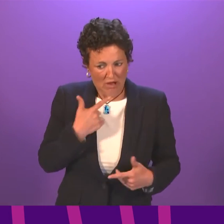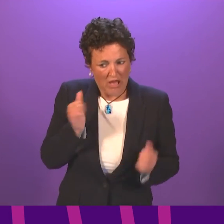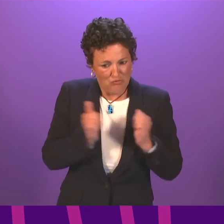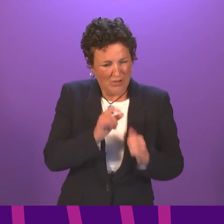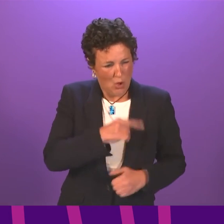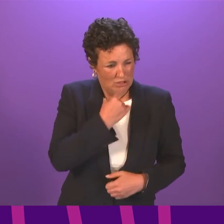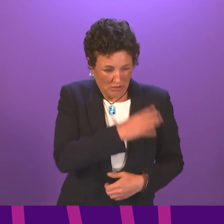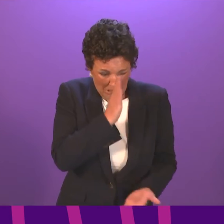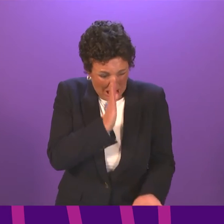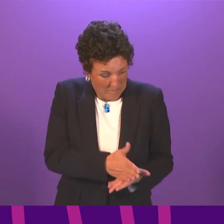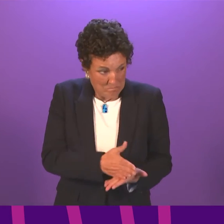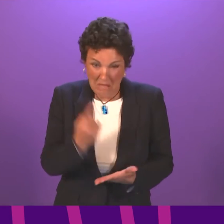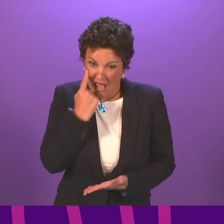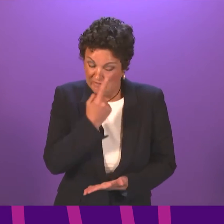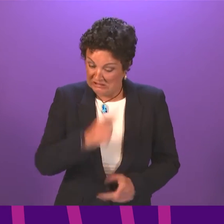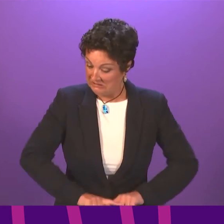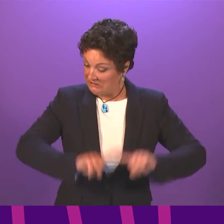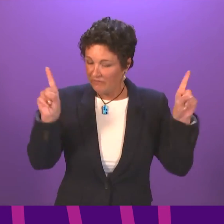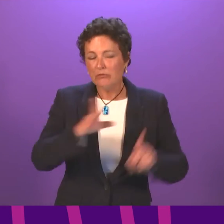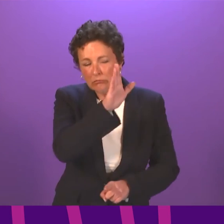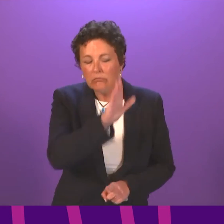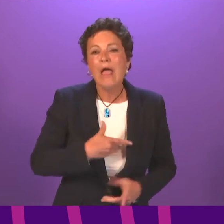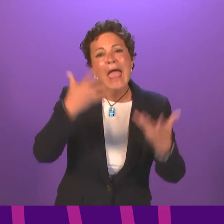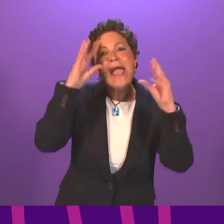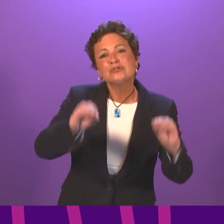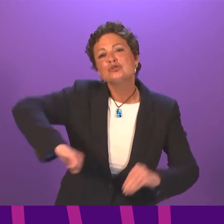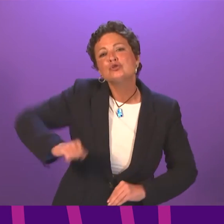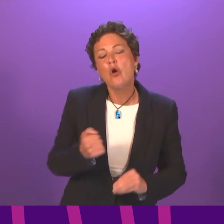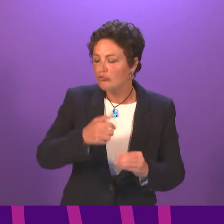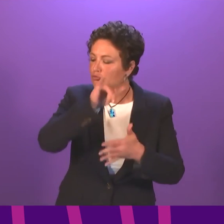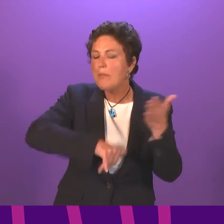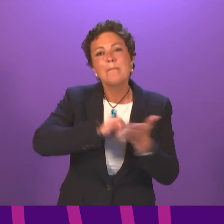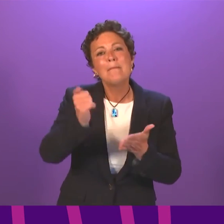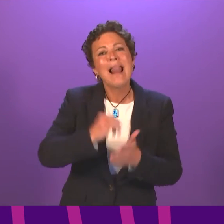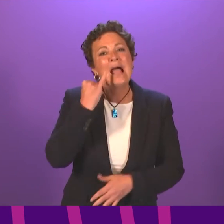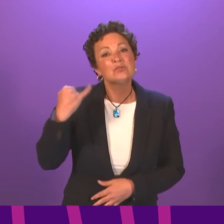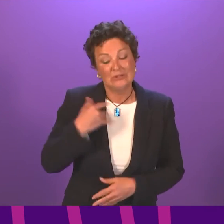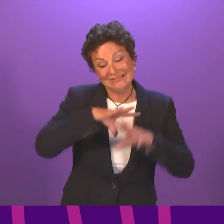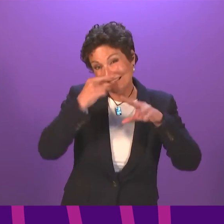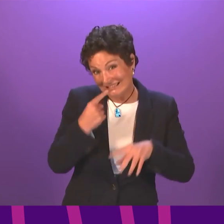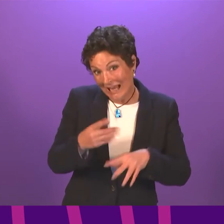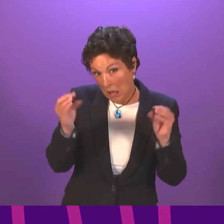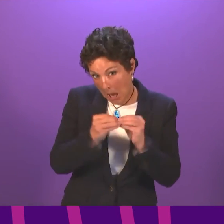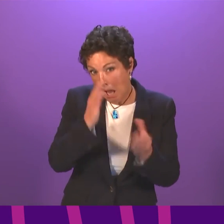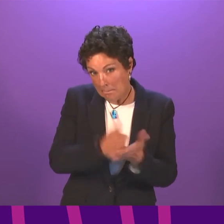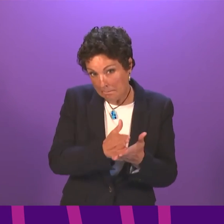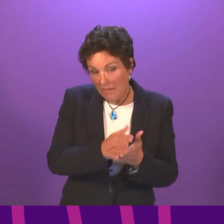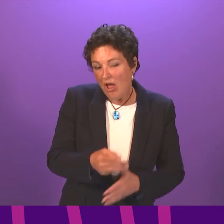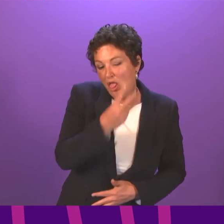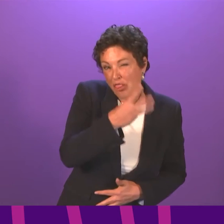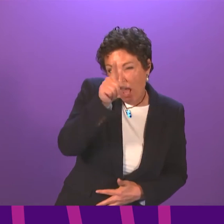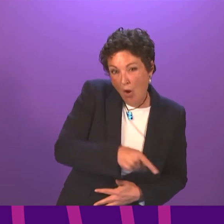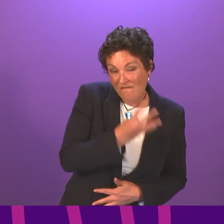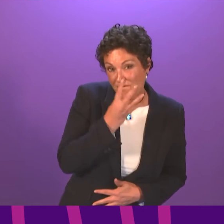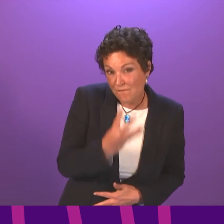So let's just go through some of that evidence. An Education Scotland report published last week said that three in four councils in Scotland are analysing